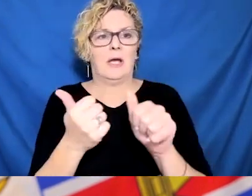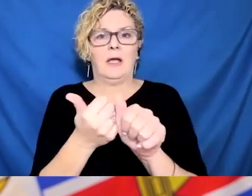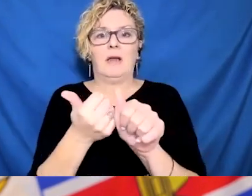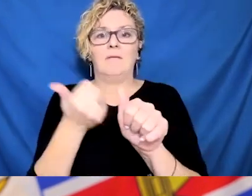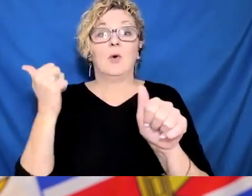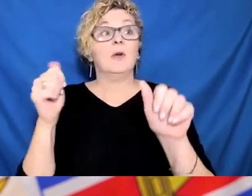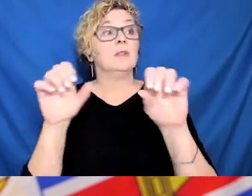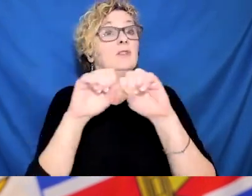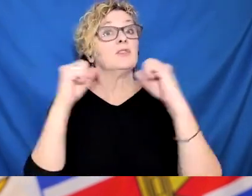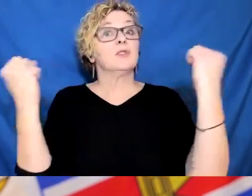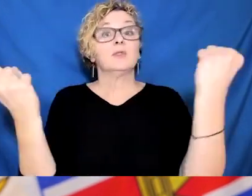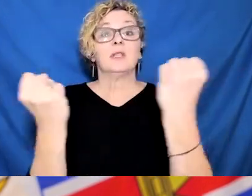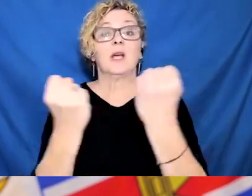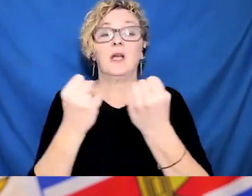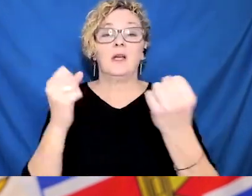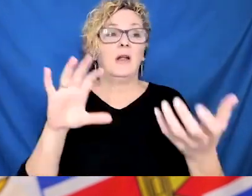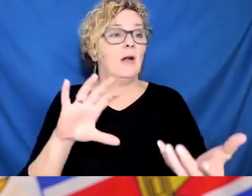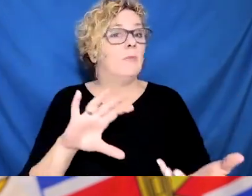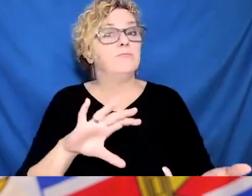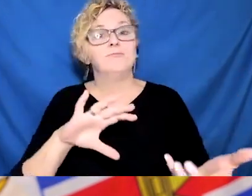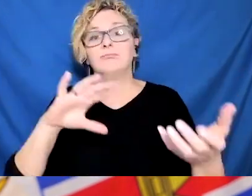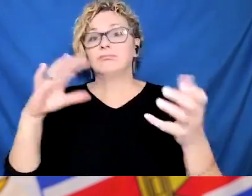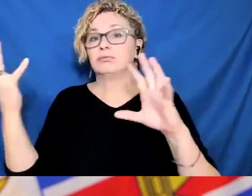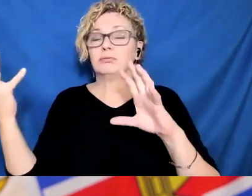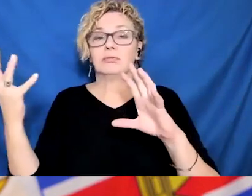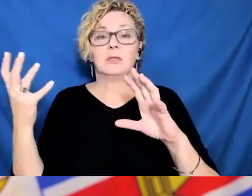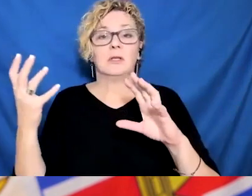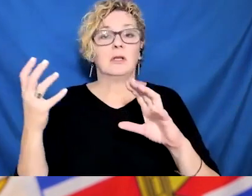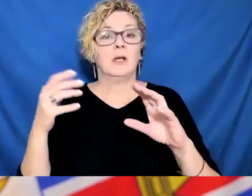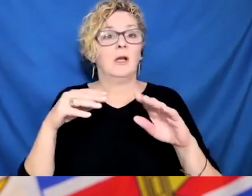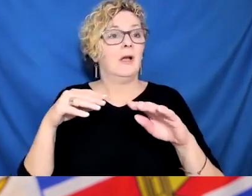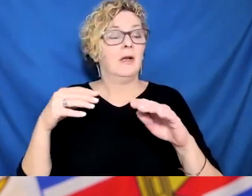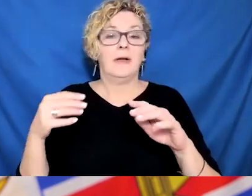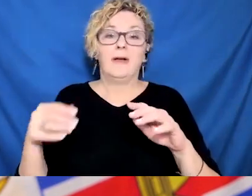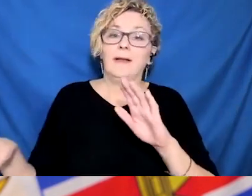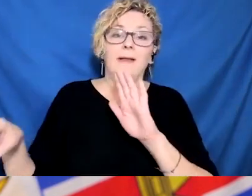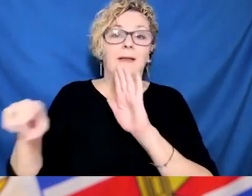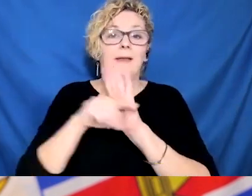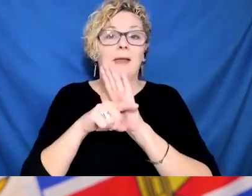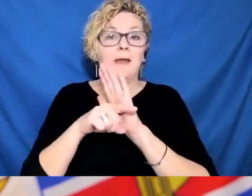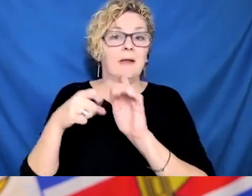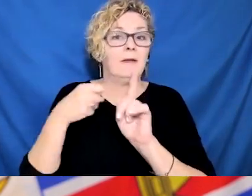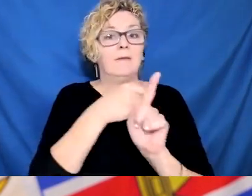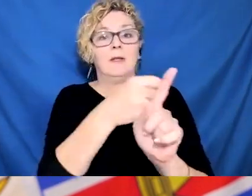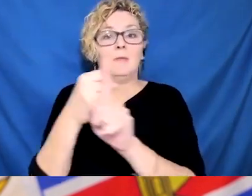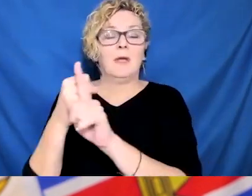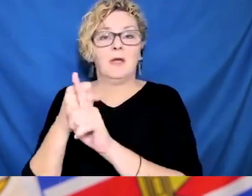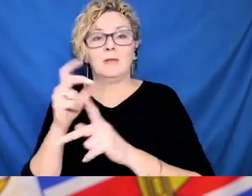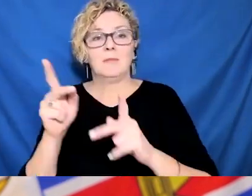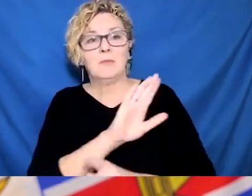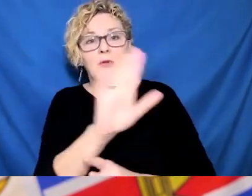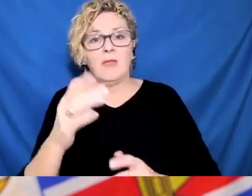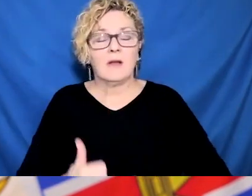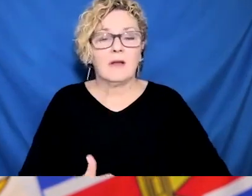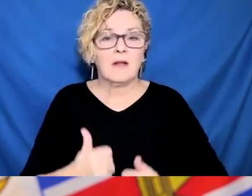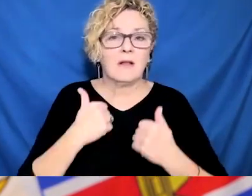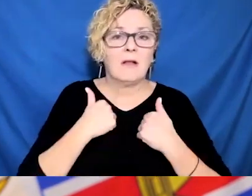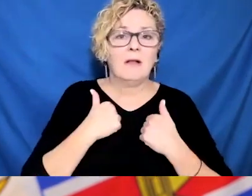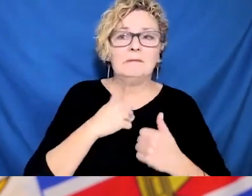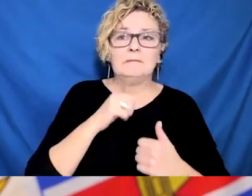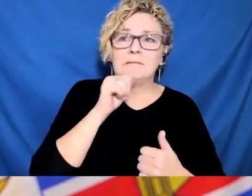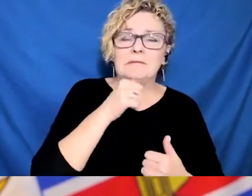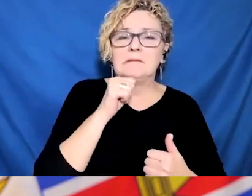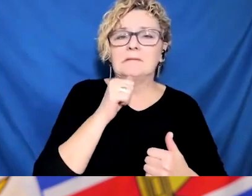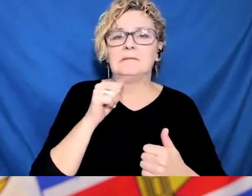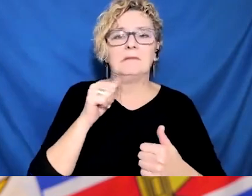to understand how this virus strain was affecting us. And what we have seen is that the measures that we